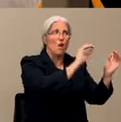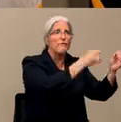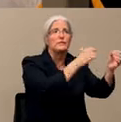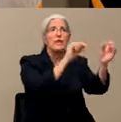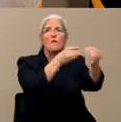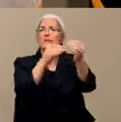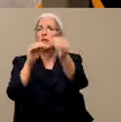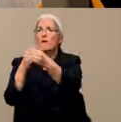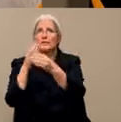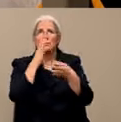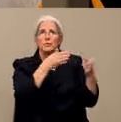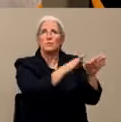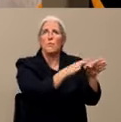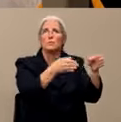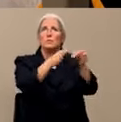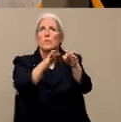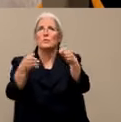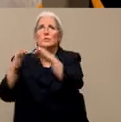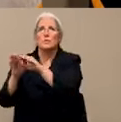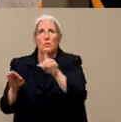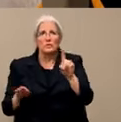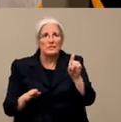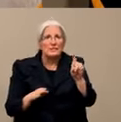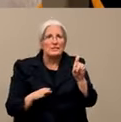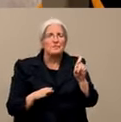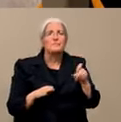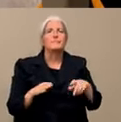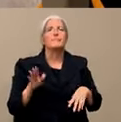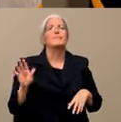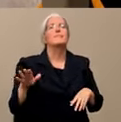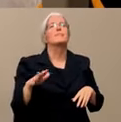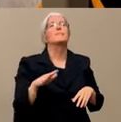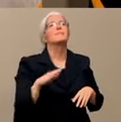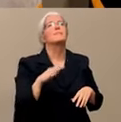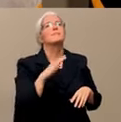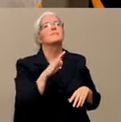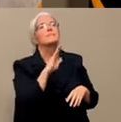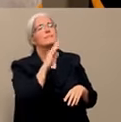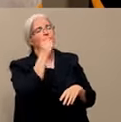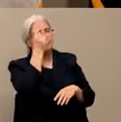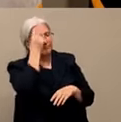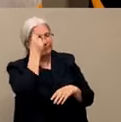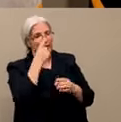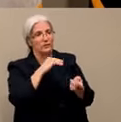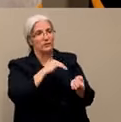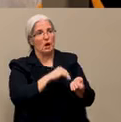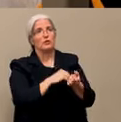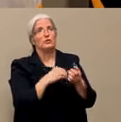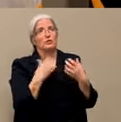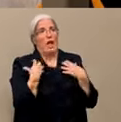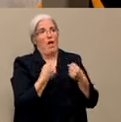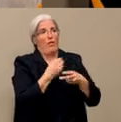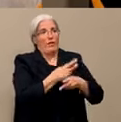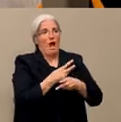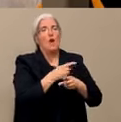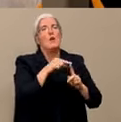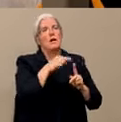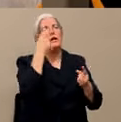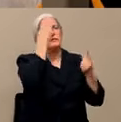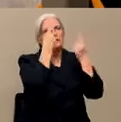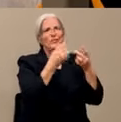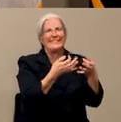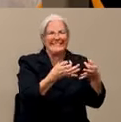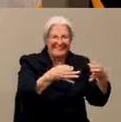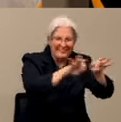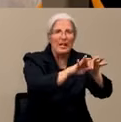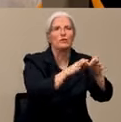So health care is considered an essential service. So I'm sure it depends on the specialty, but in